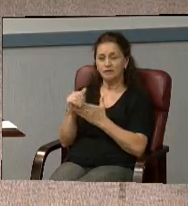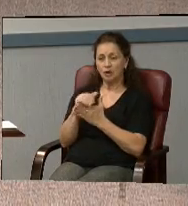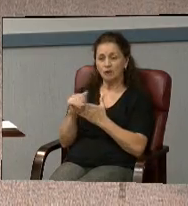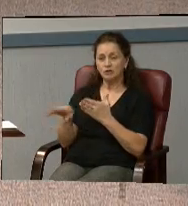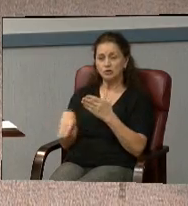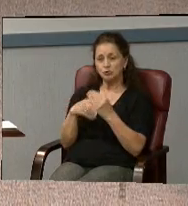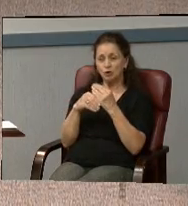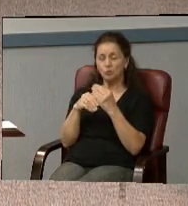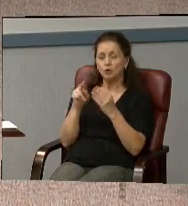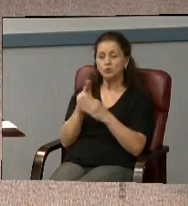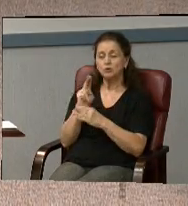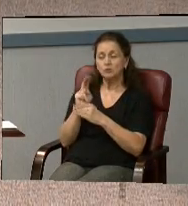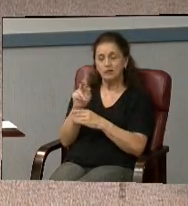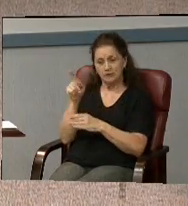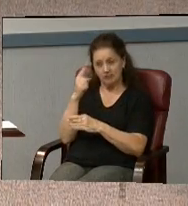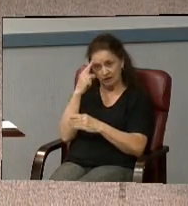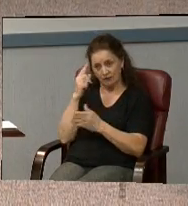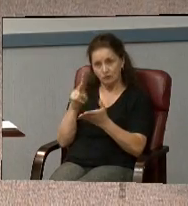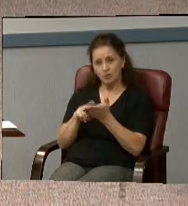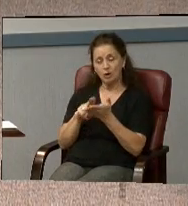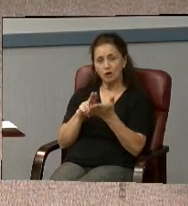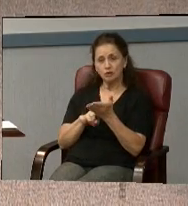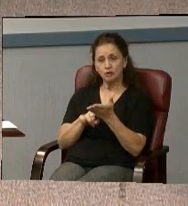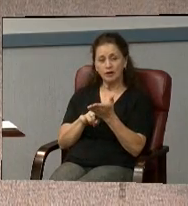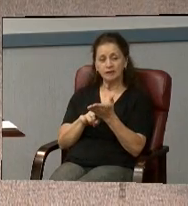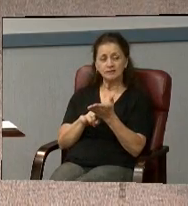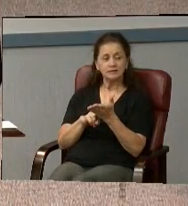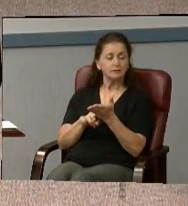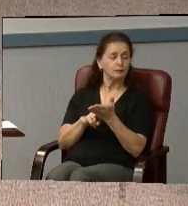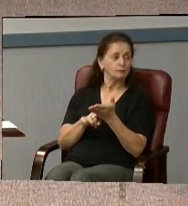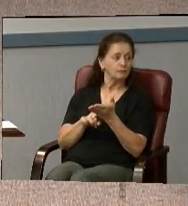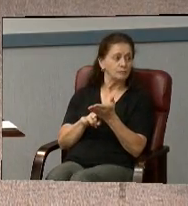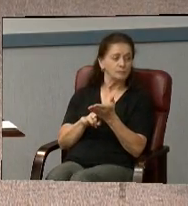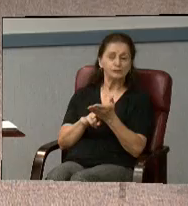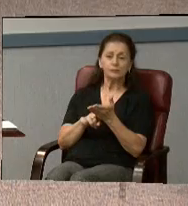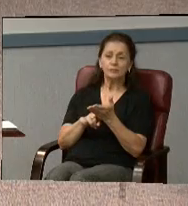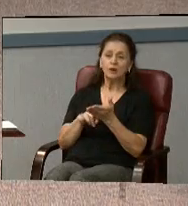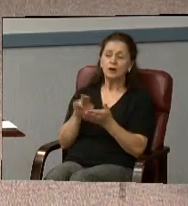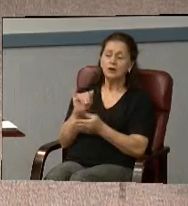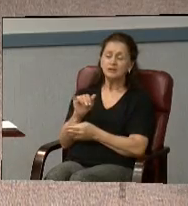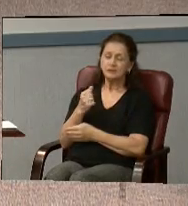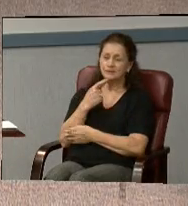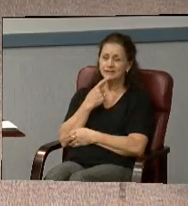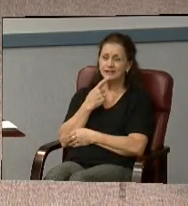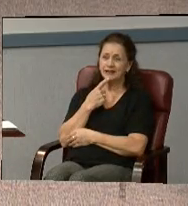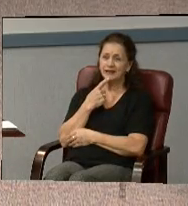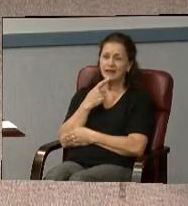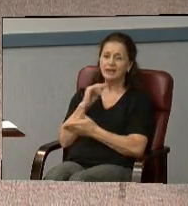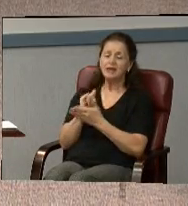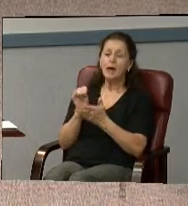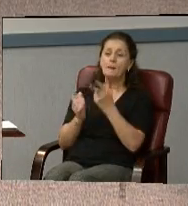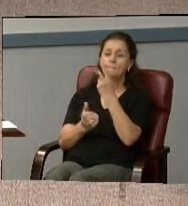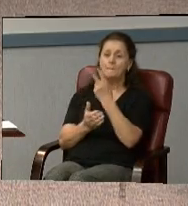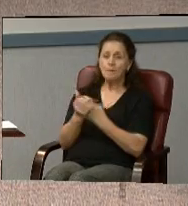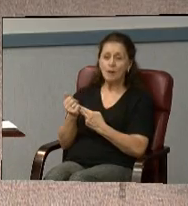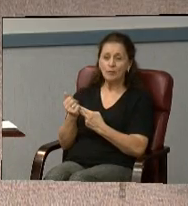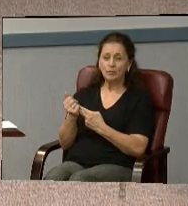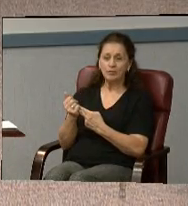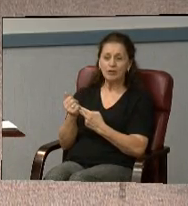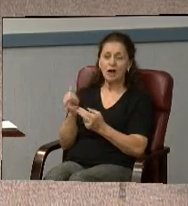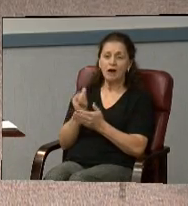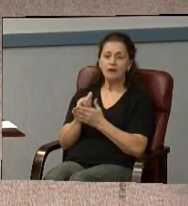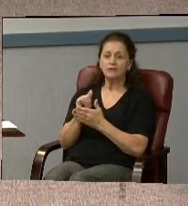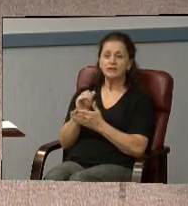the government contracts that have previously been mentioned. I just might add that both of these vehicles that are being